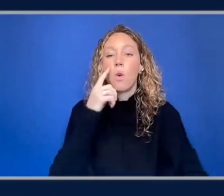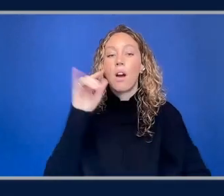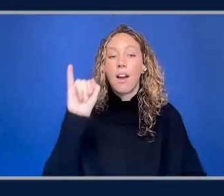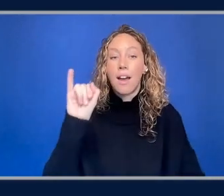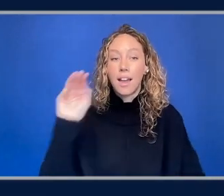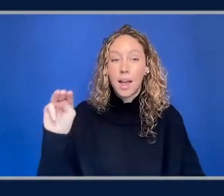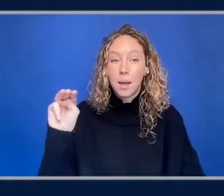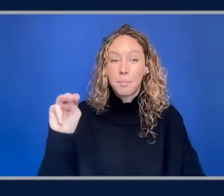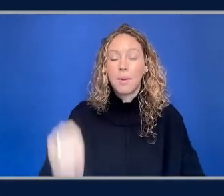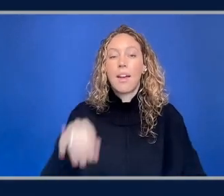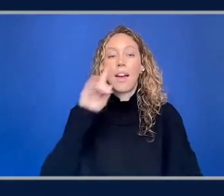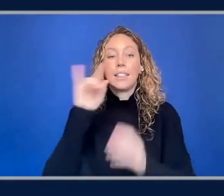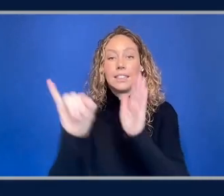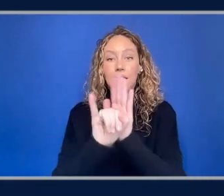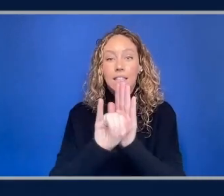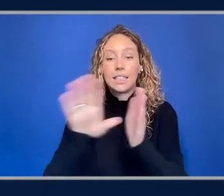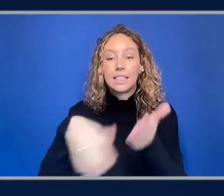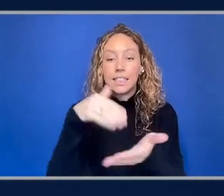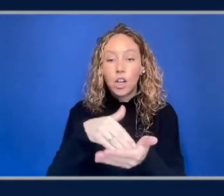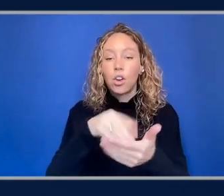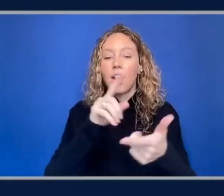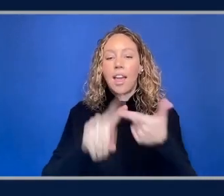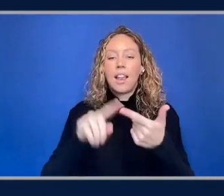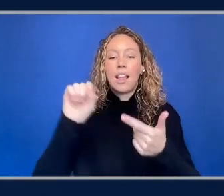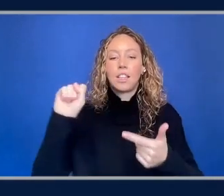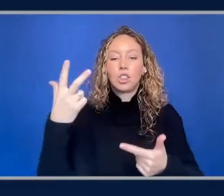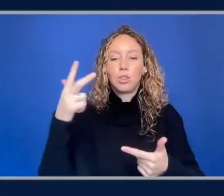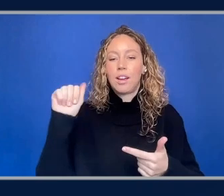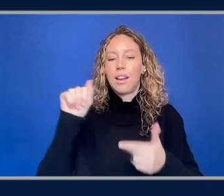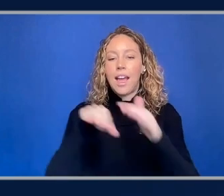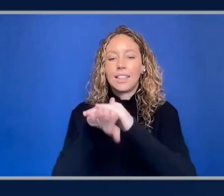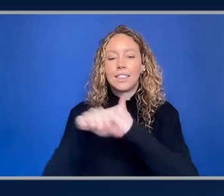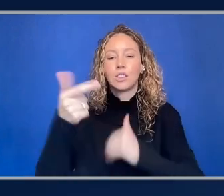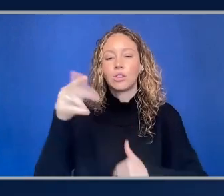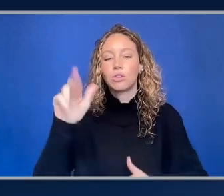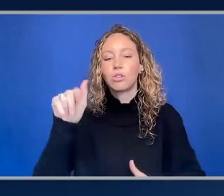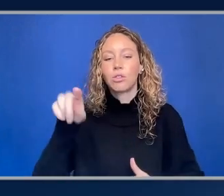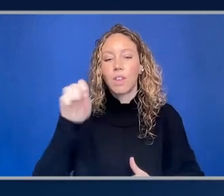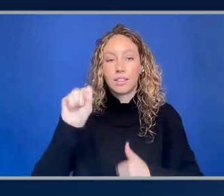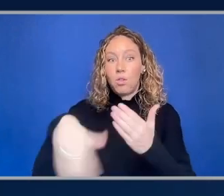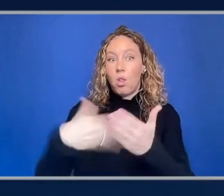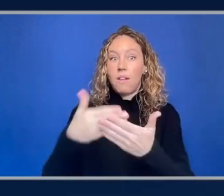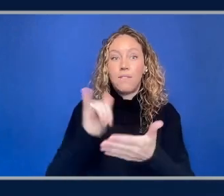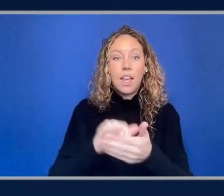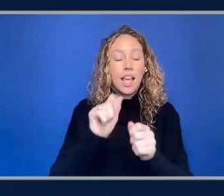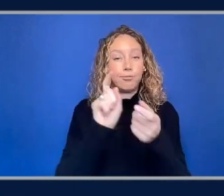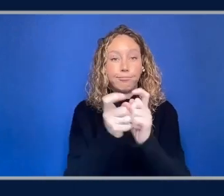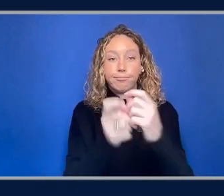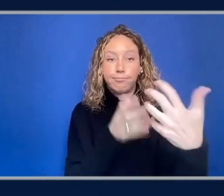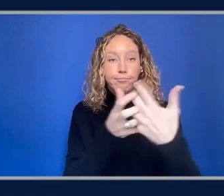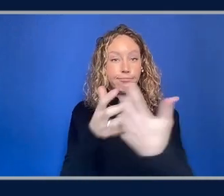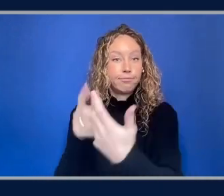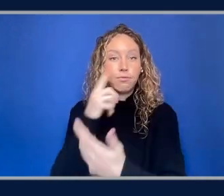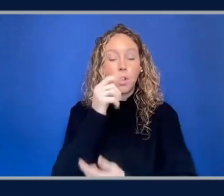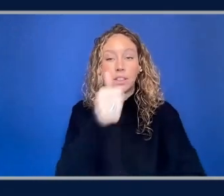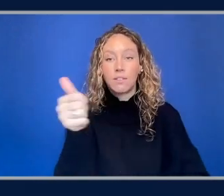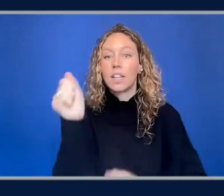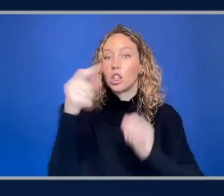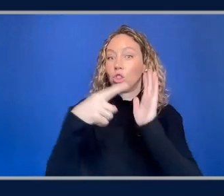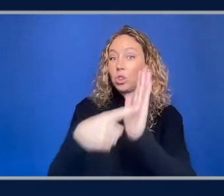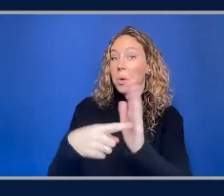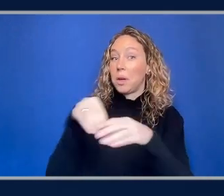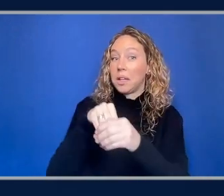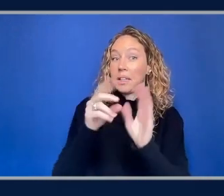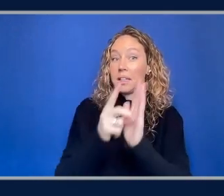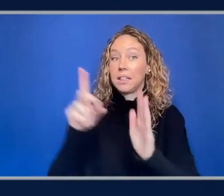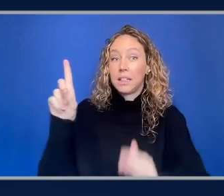s3 access grants as well as completely custom auth and so all that is configurable and I can actually show that in a demo if we're